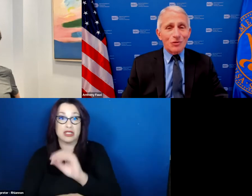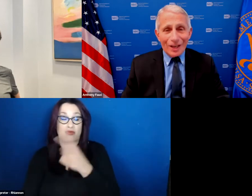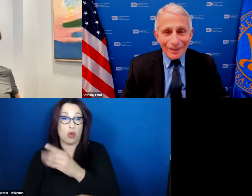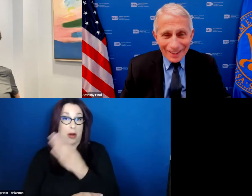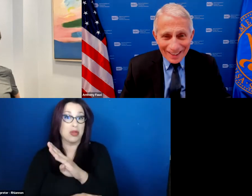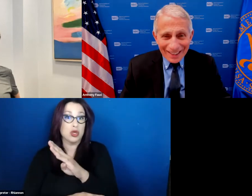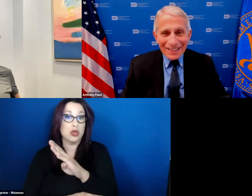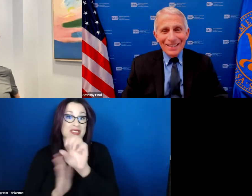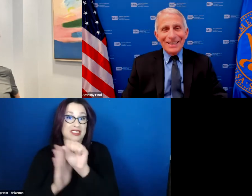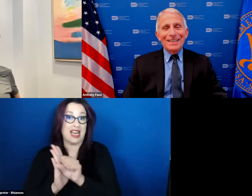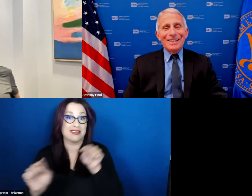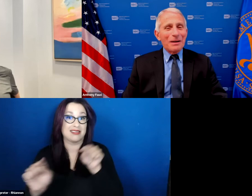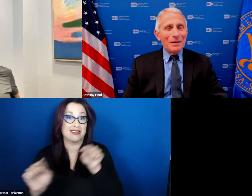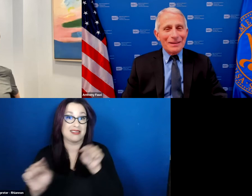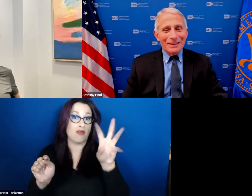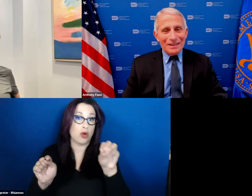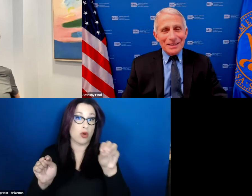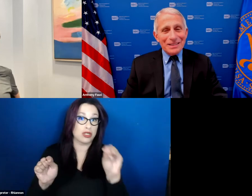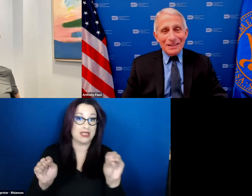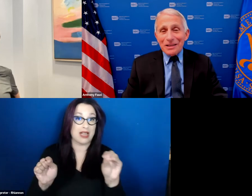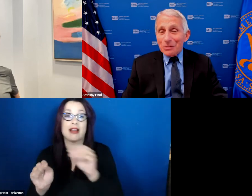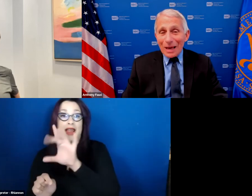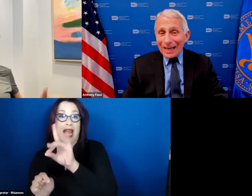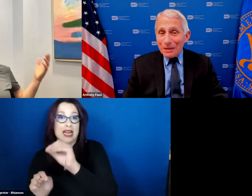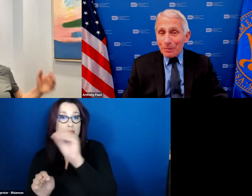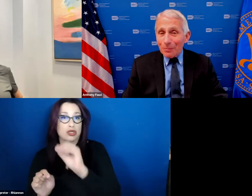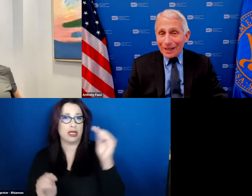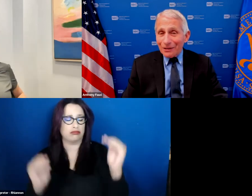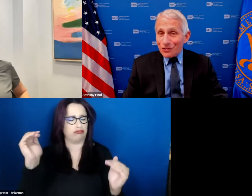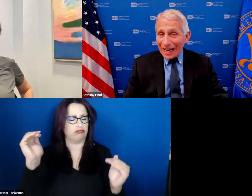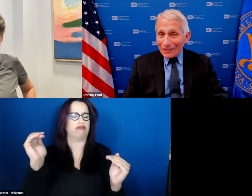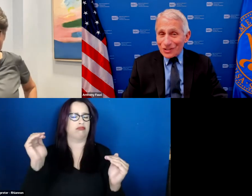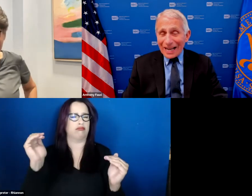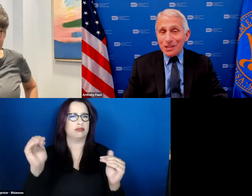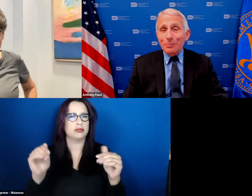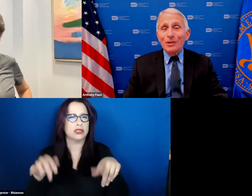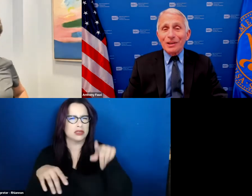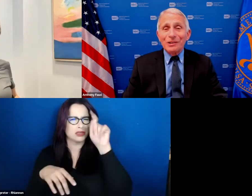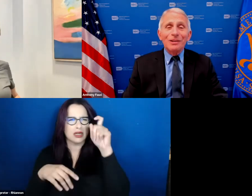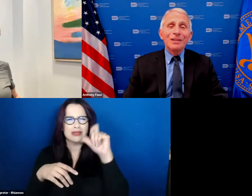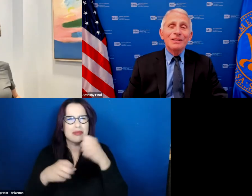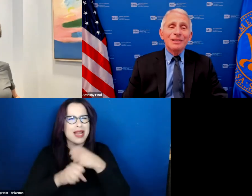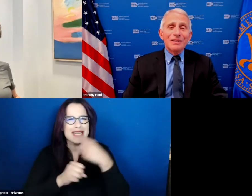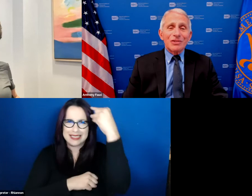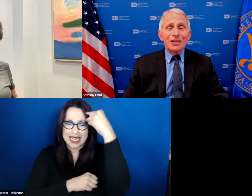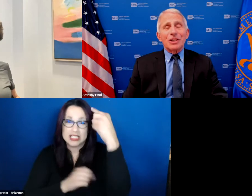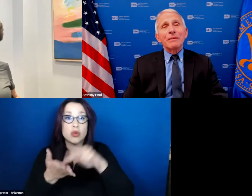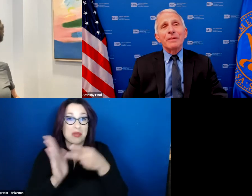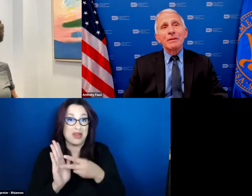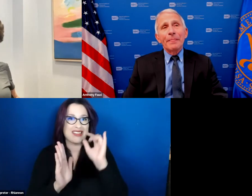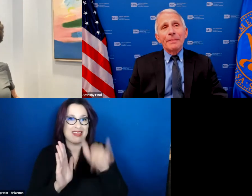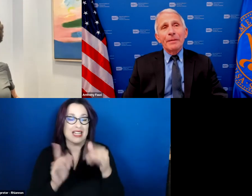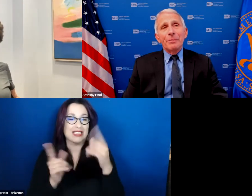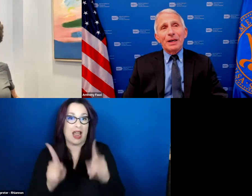80 percent and I mean it is it doesn't make any public health sense that's a political decision